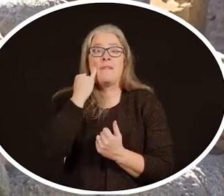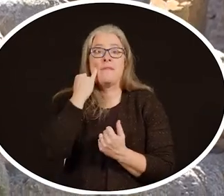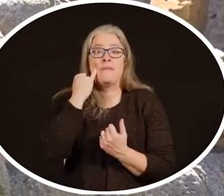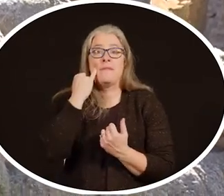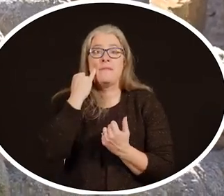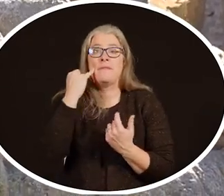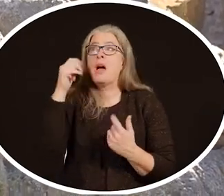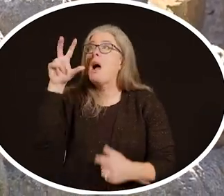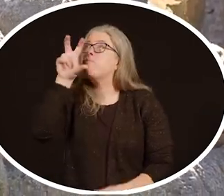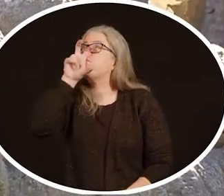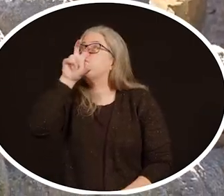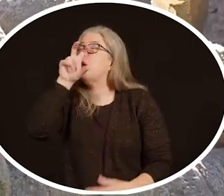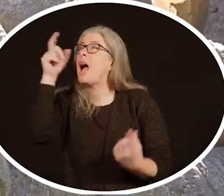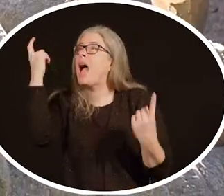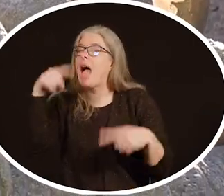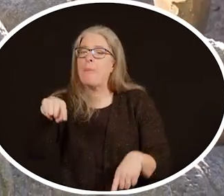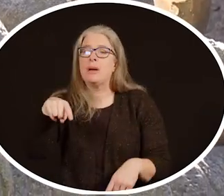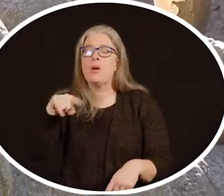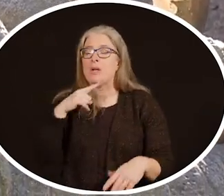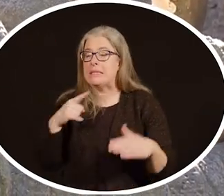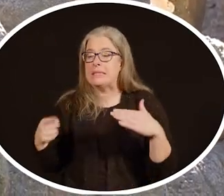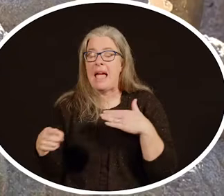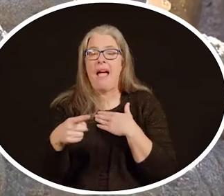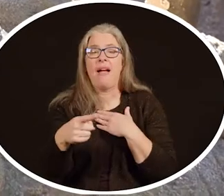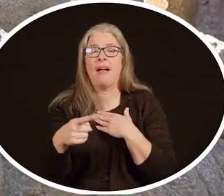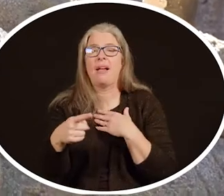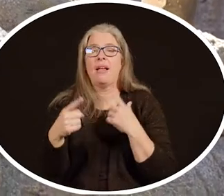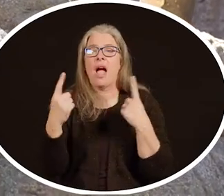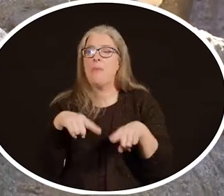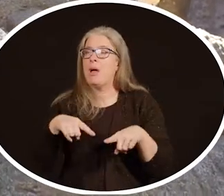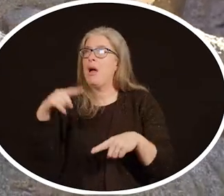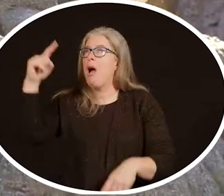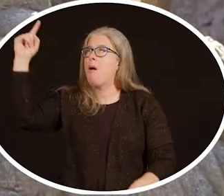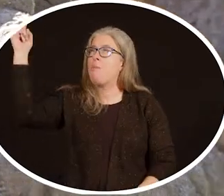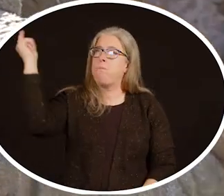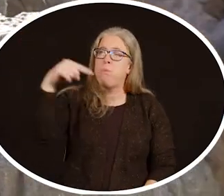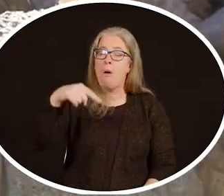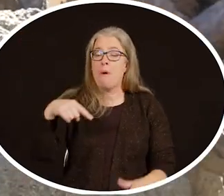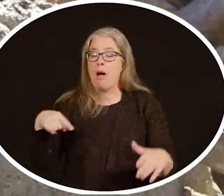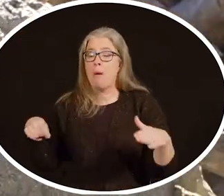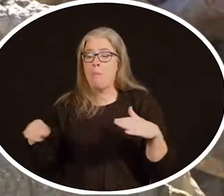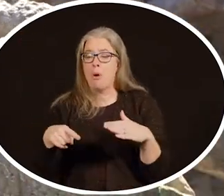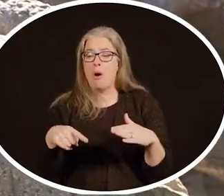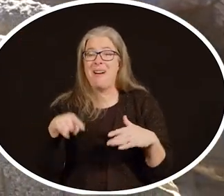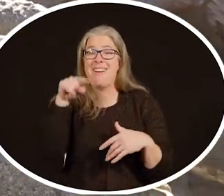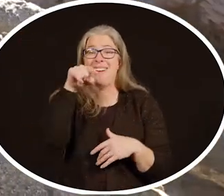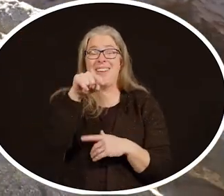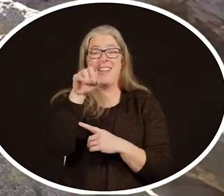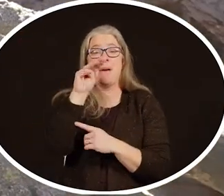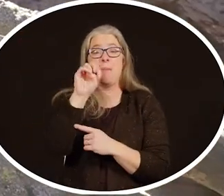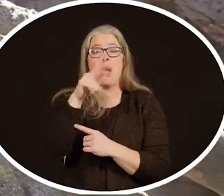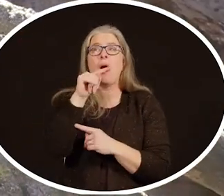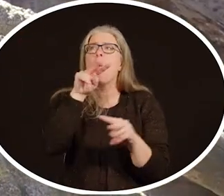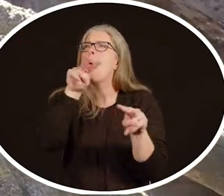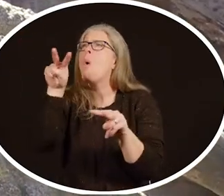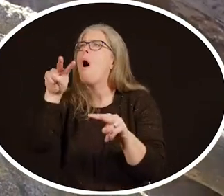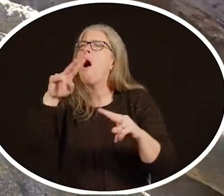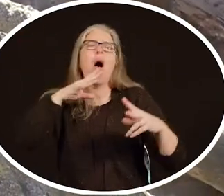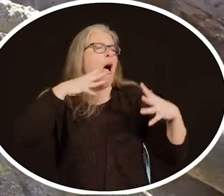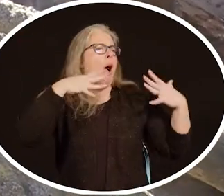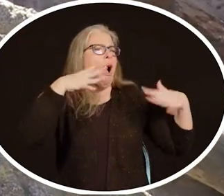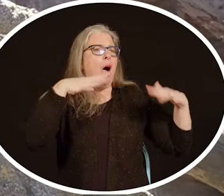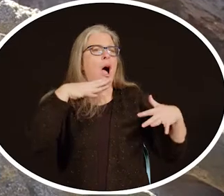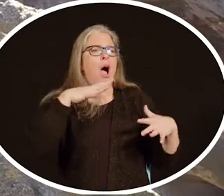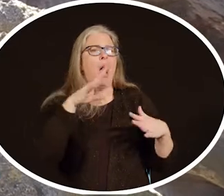does happen along, if a predator like a snake or a hawk or something comes along, that meerkat will sound an